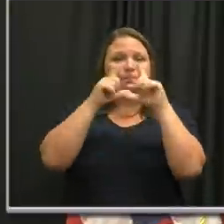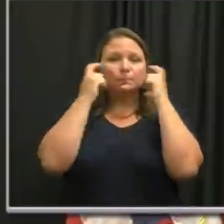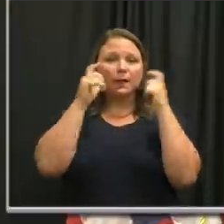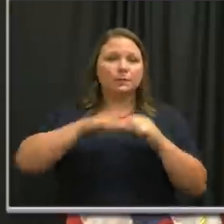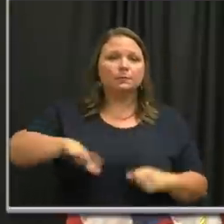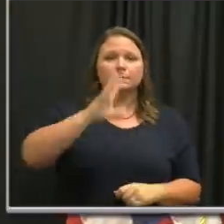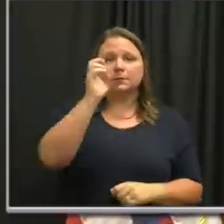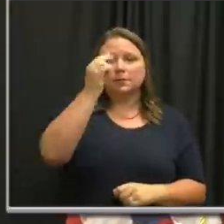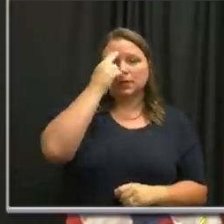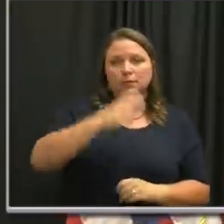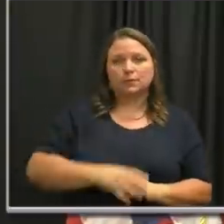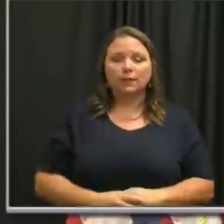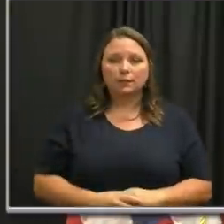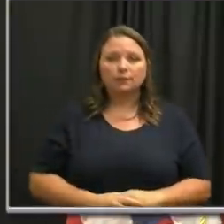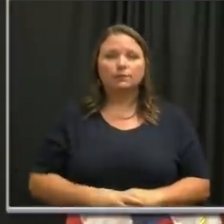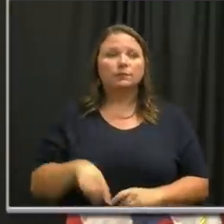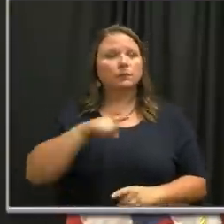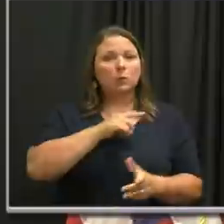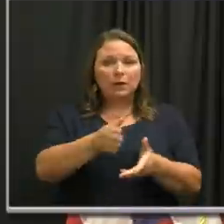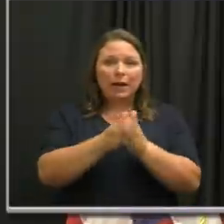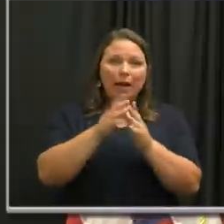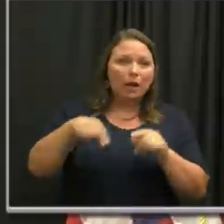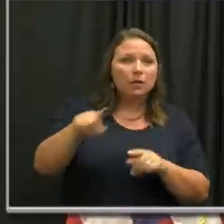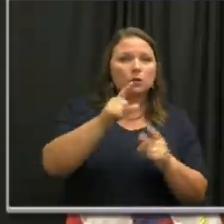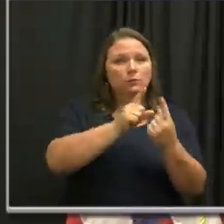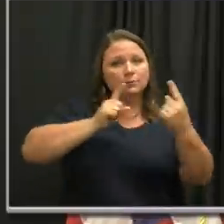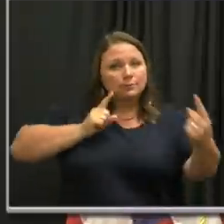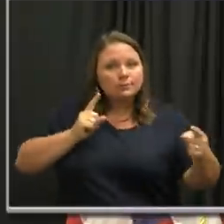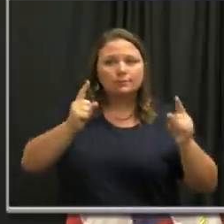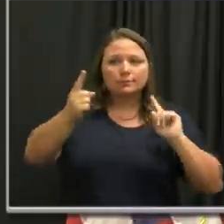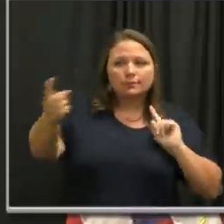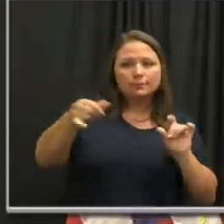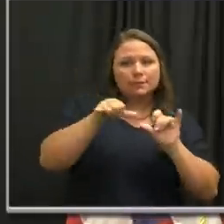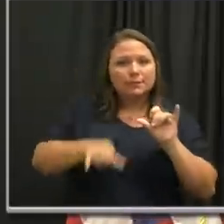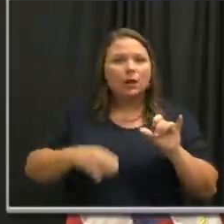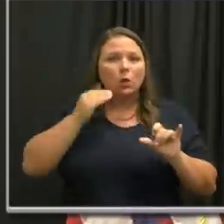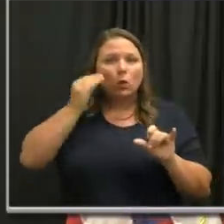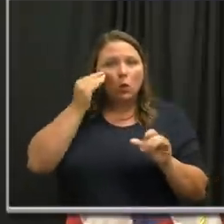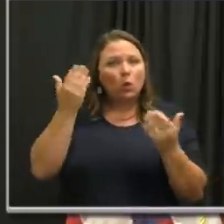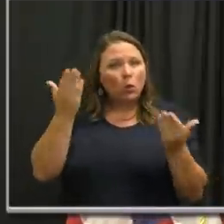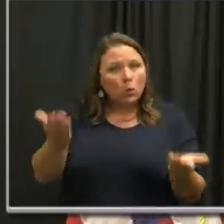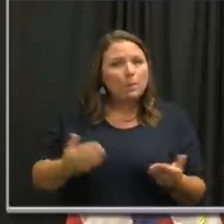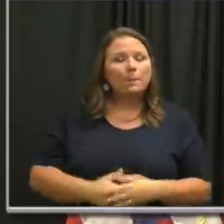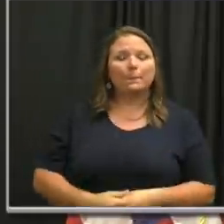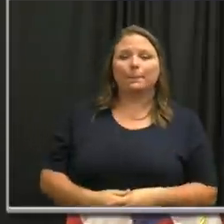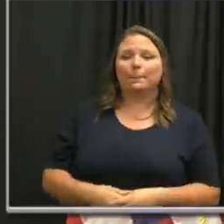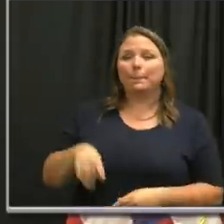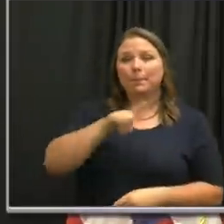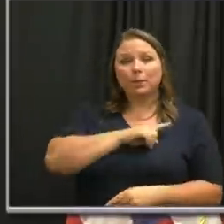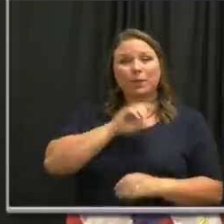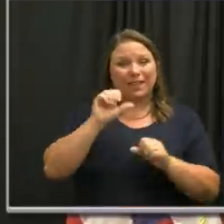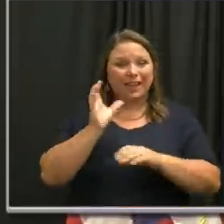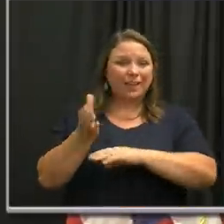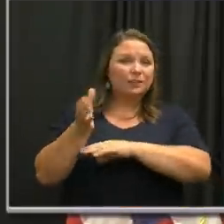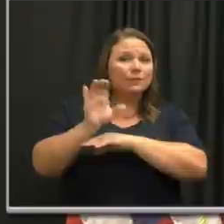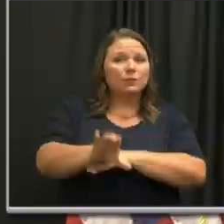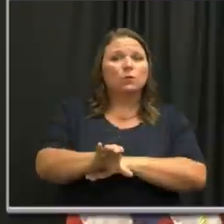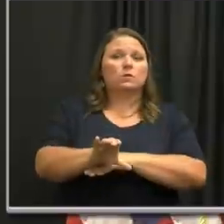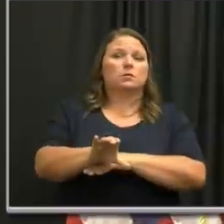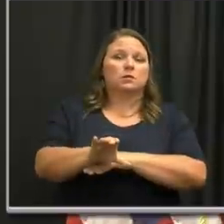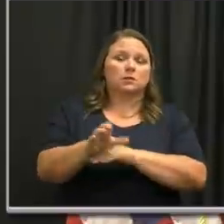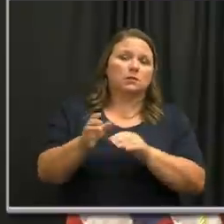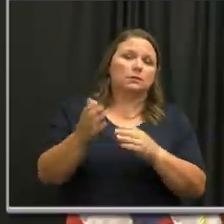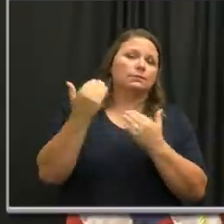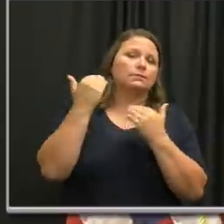Nashville. We continue to ask you to stay apart and stay at home if possible. We can enforce restrictions to influence behavior.